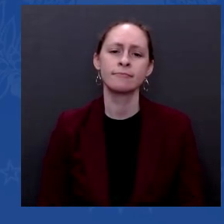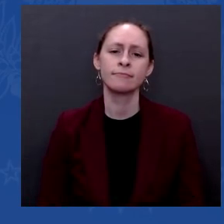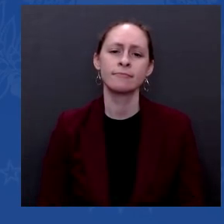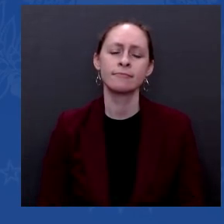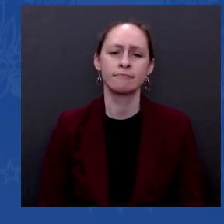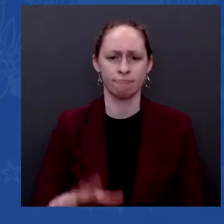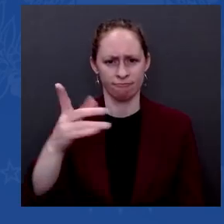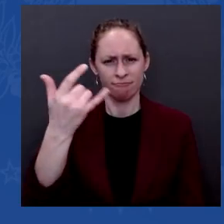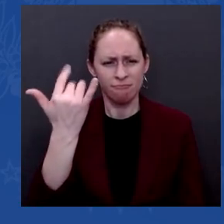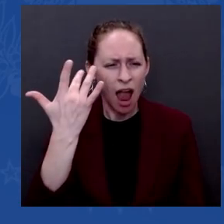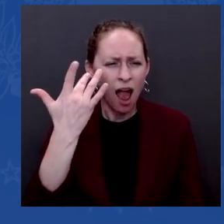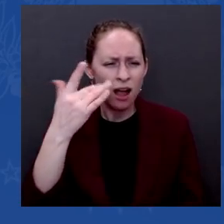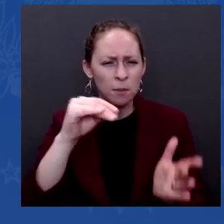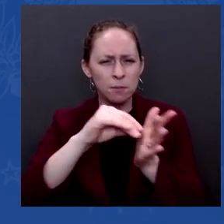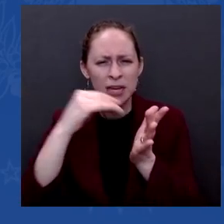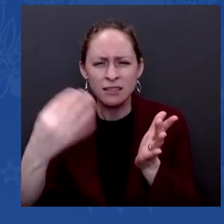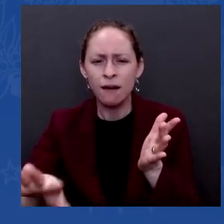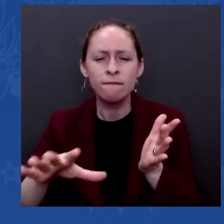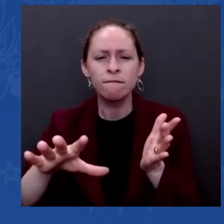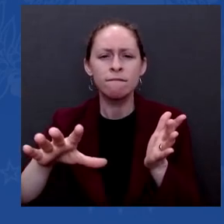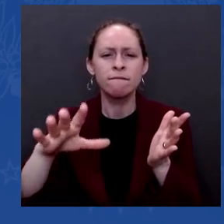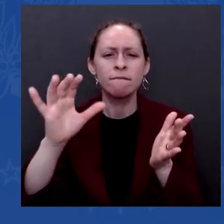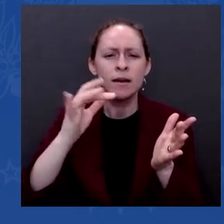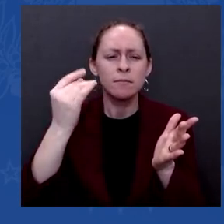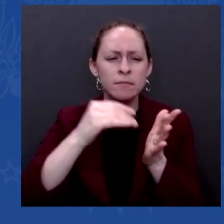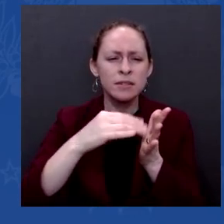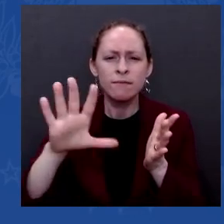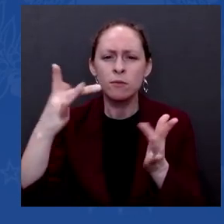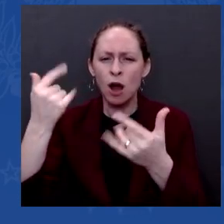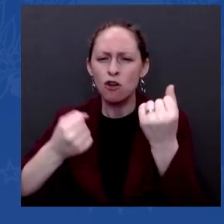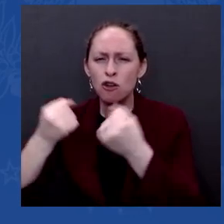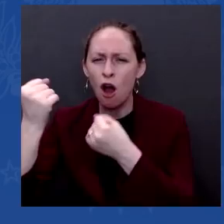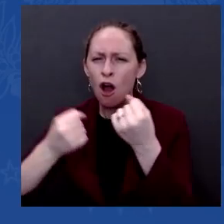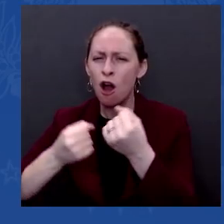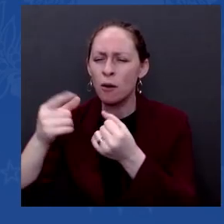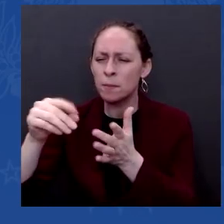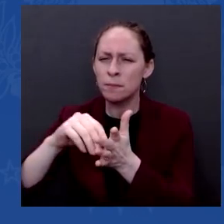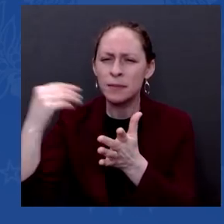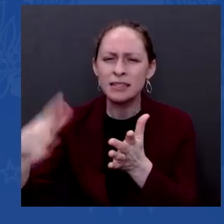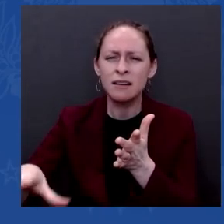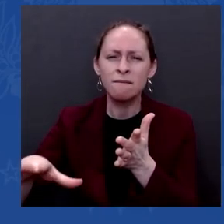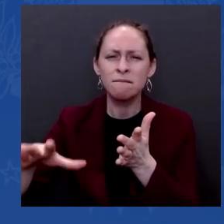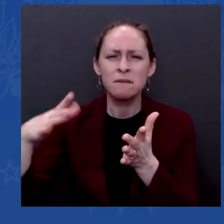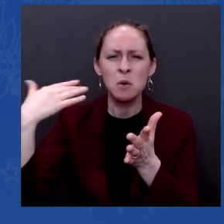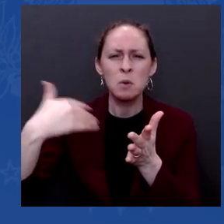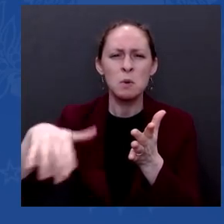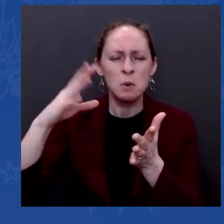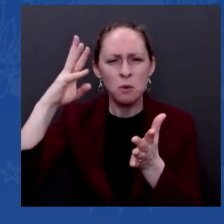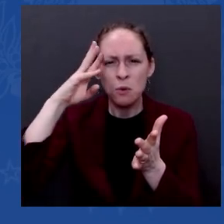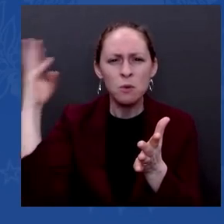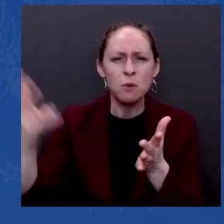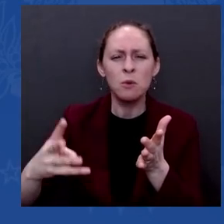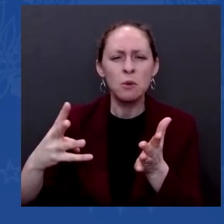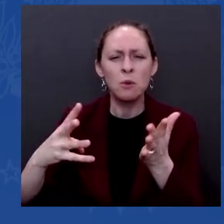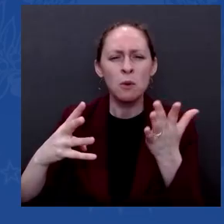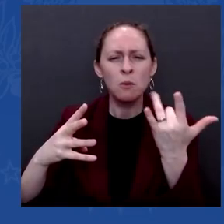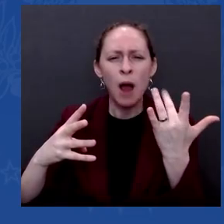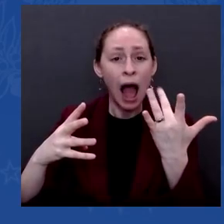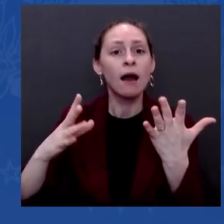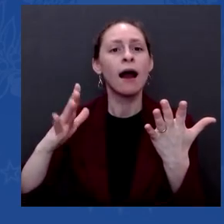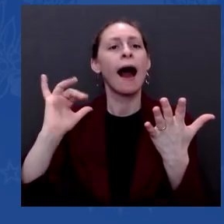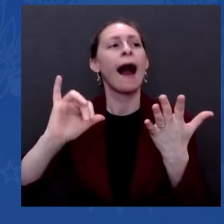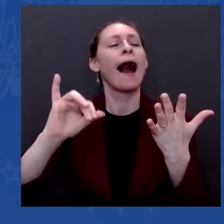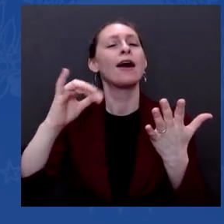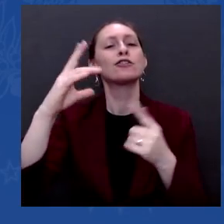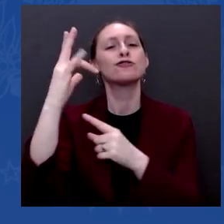chips. So we have the capacity, and we're going to do everything in our power to do it, to become self-reliant on the computer chips